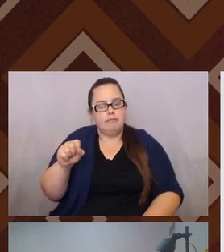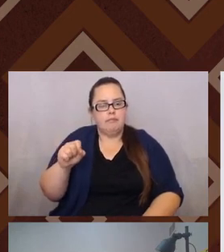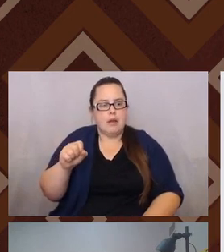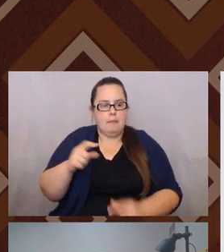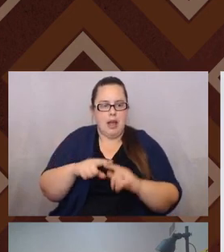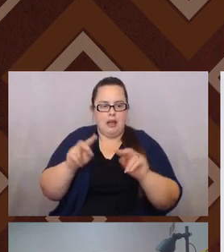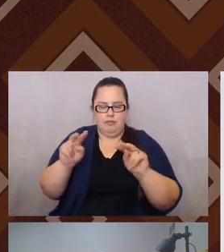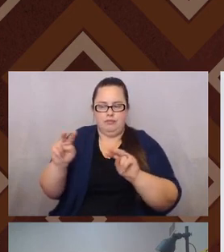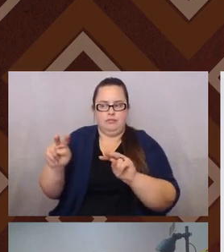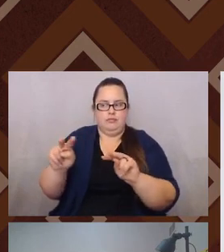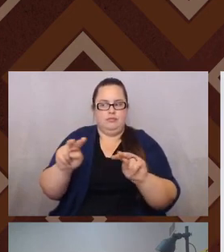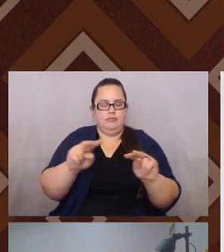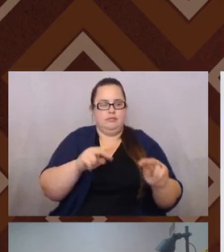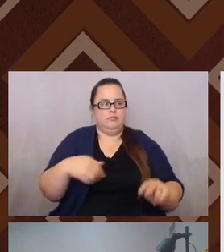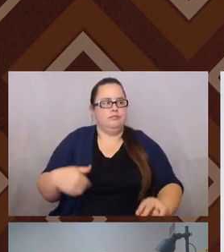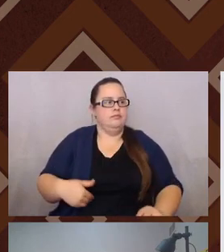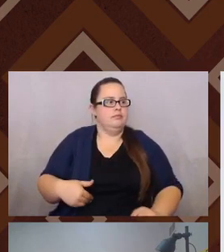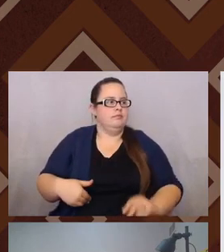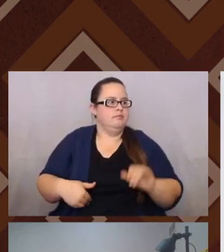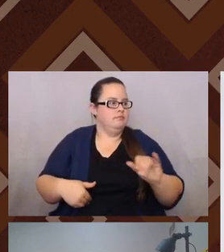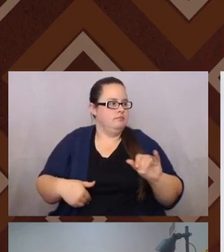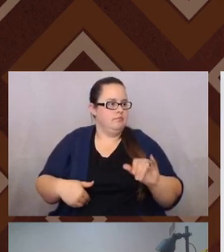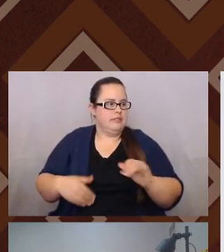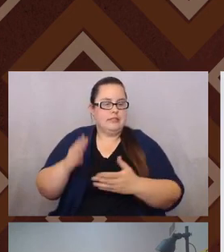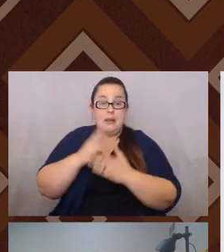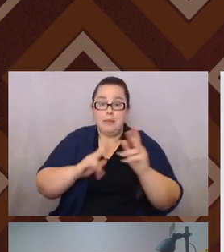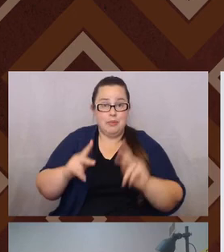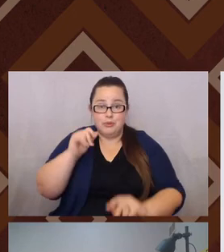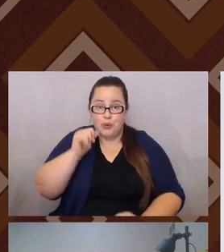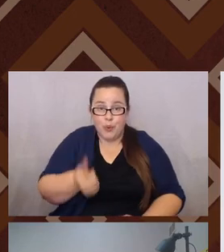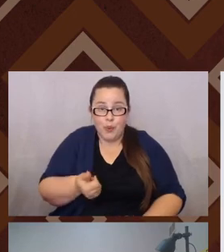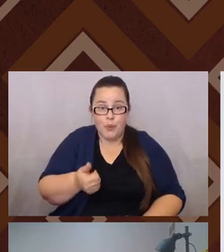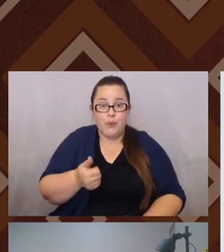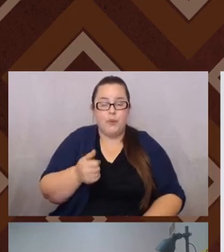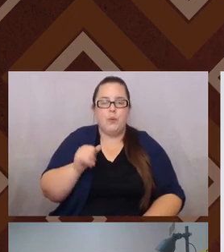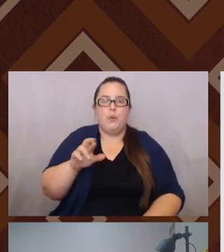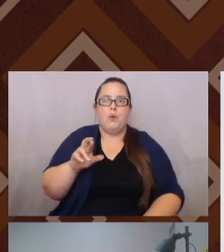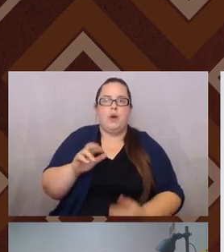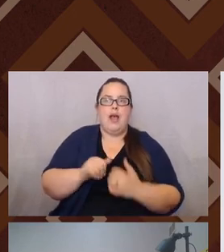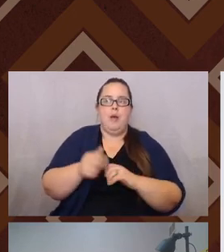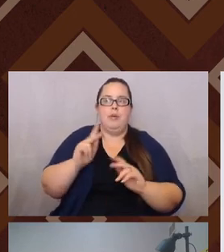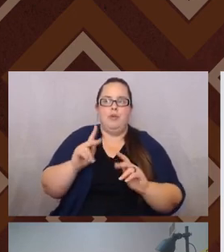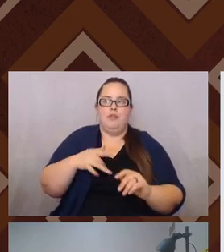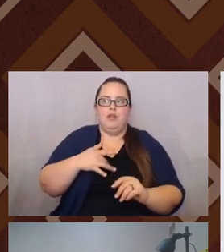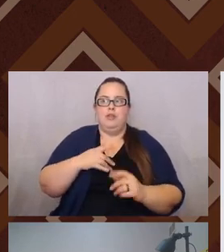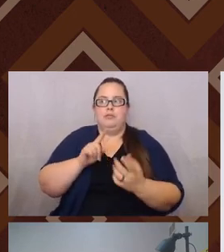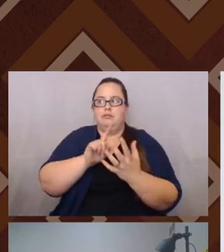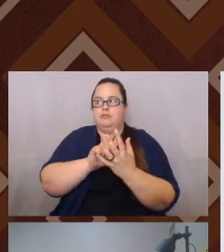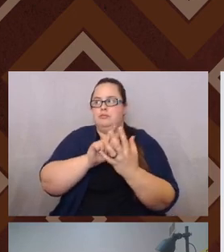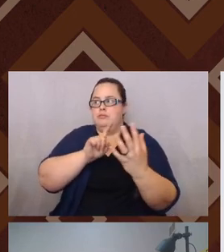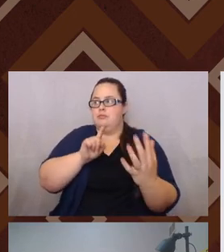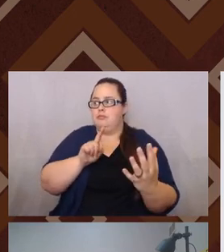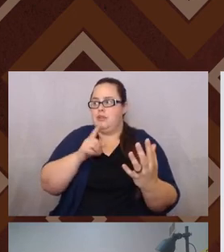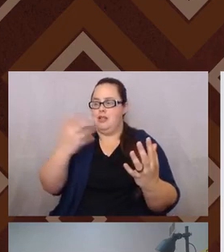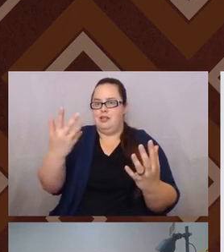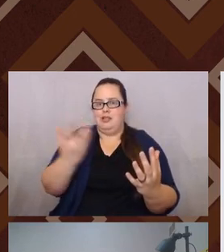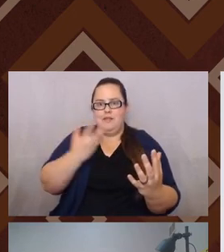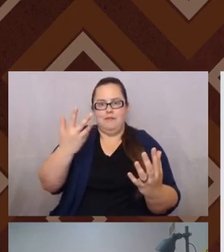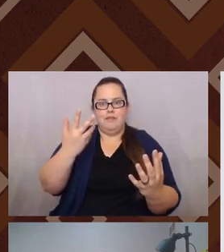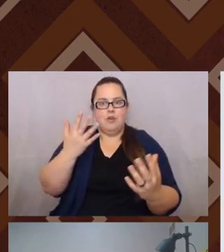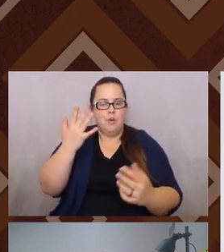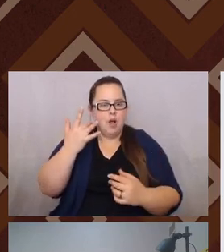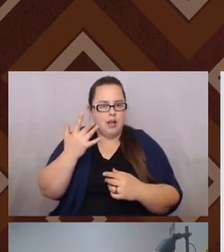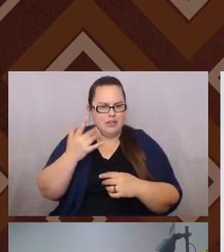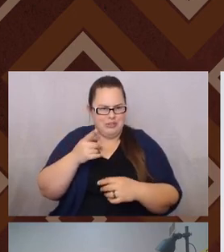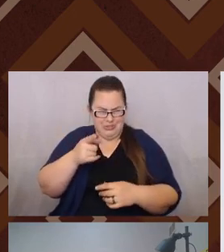look around and sense the, you know, the people who didn't or, um, the way people would feel left out in that space. If you know, you're in Chicano studies,